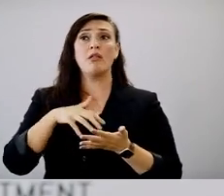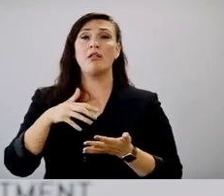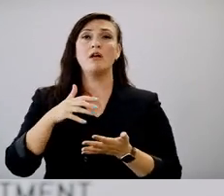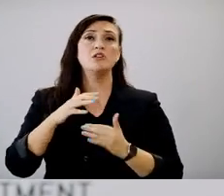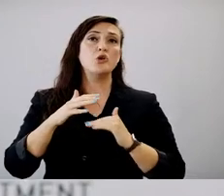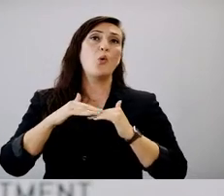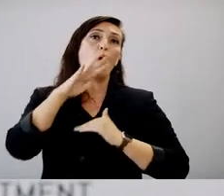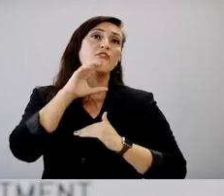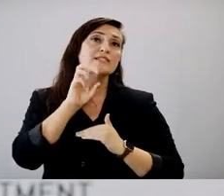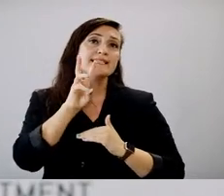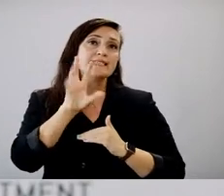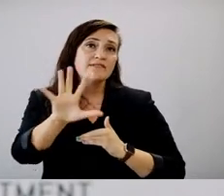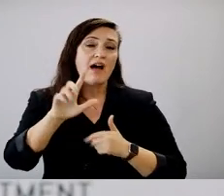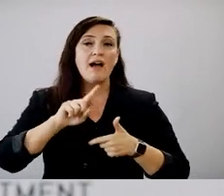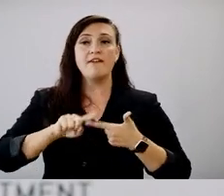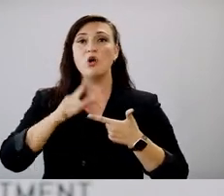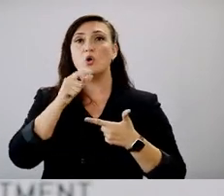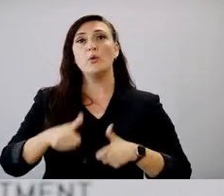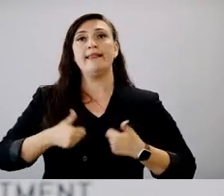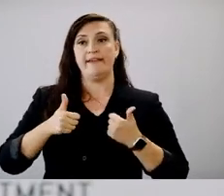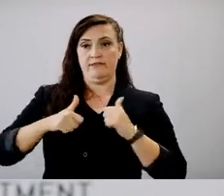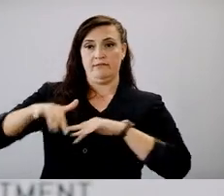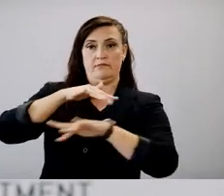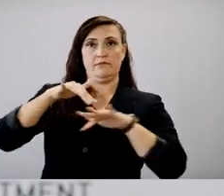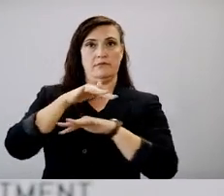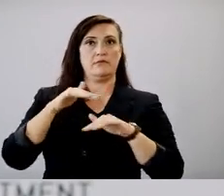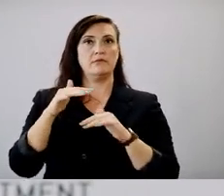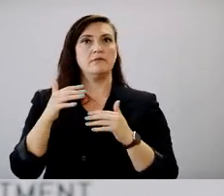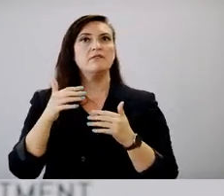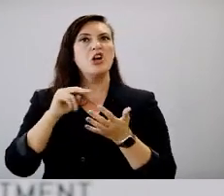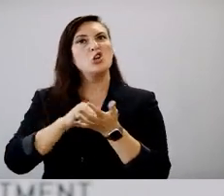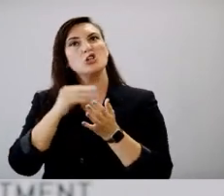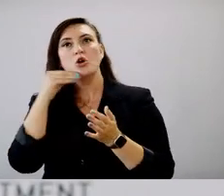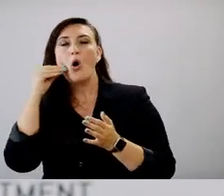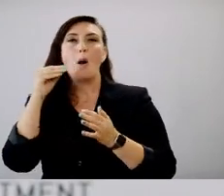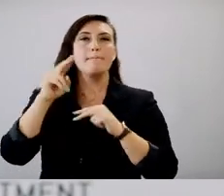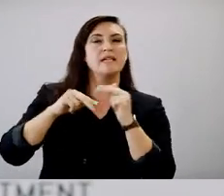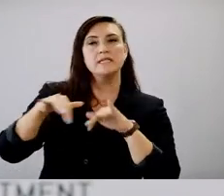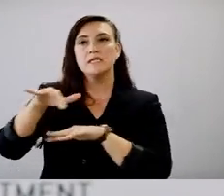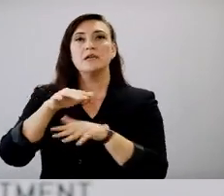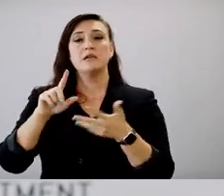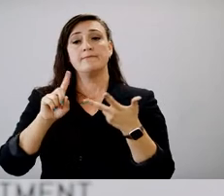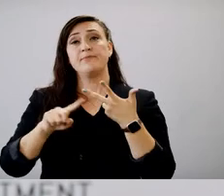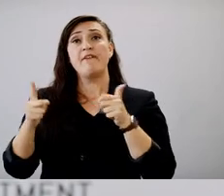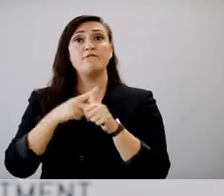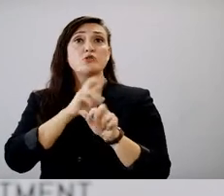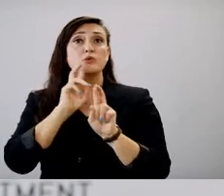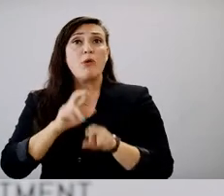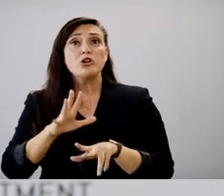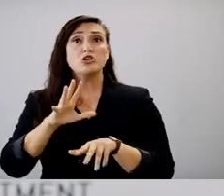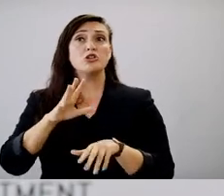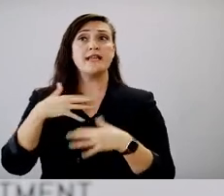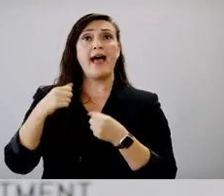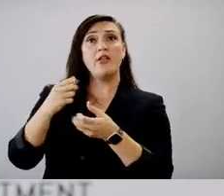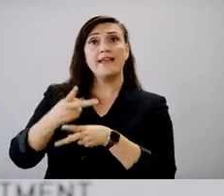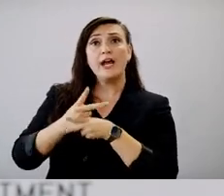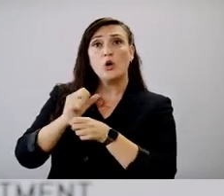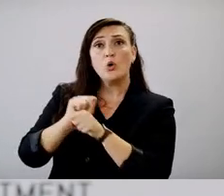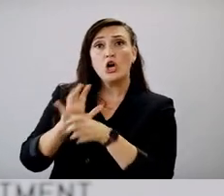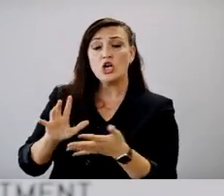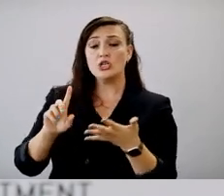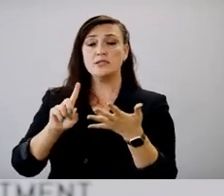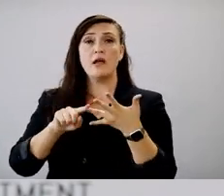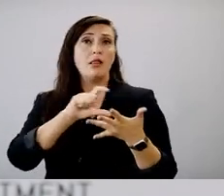the age of 65, those living in congregate settings, um, you know, our first responders, healthcare workers and law enforcement and teachers.